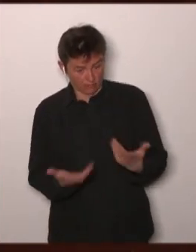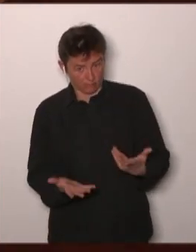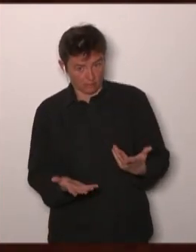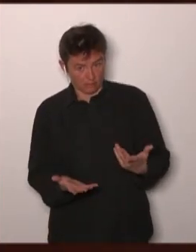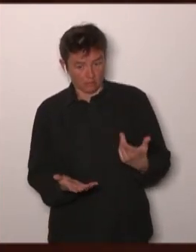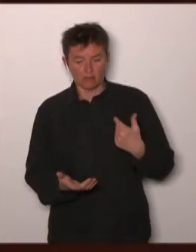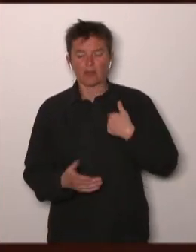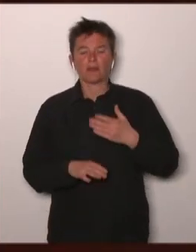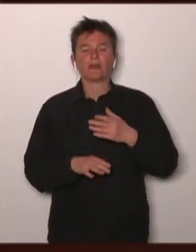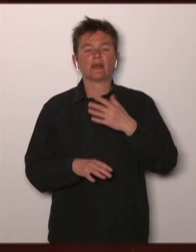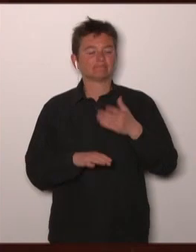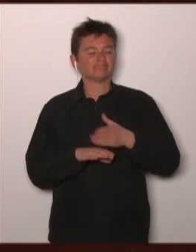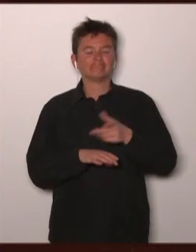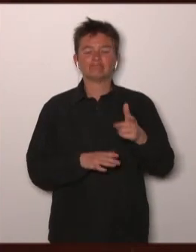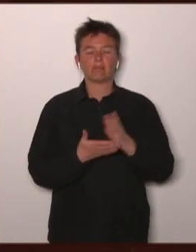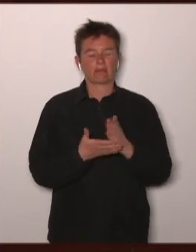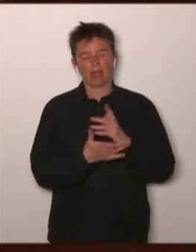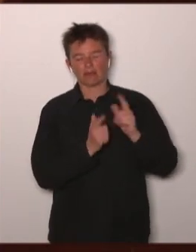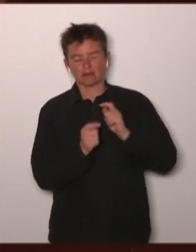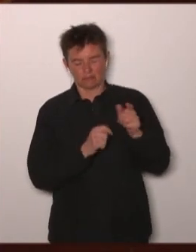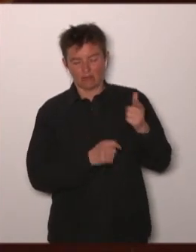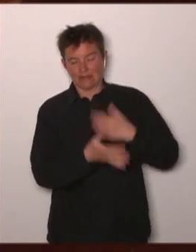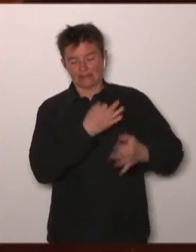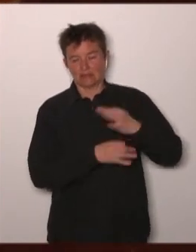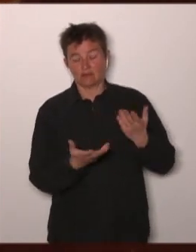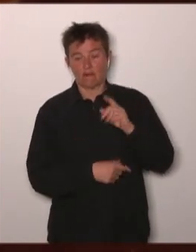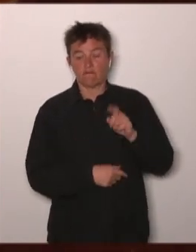way of saying we need a place to meet what